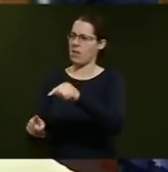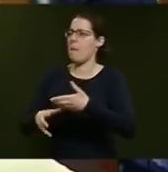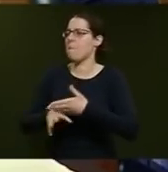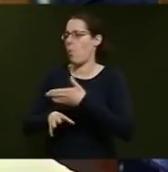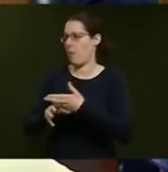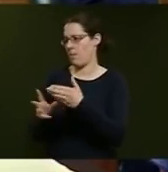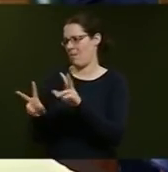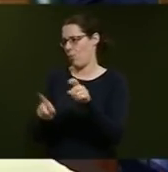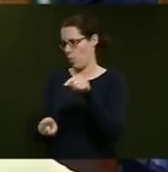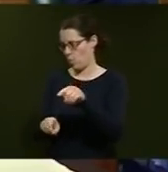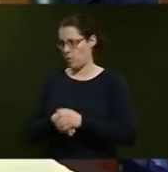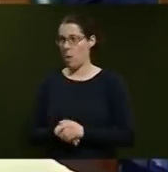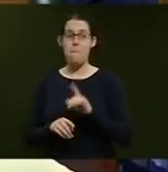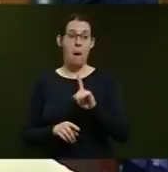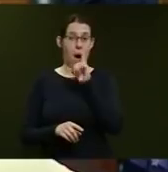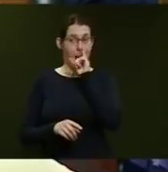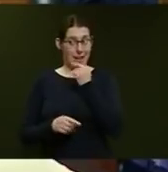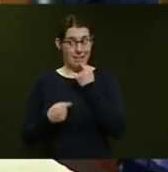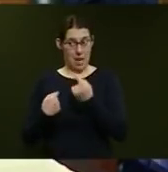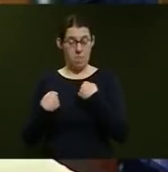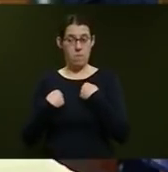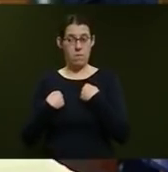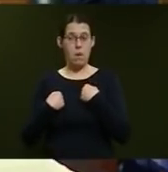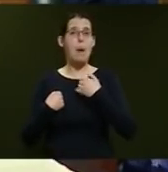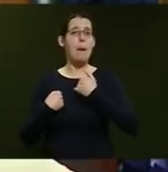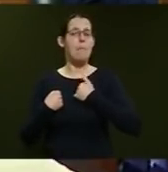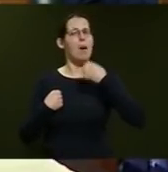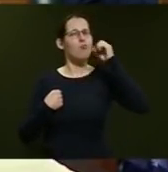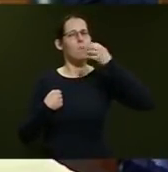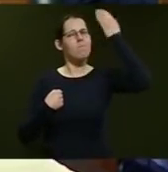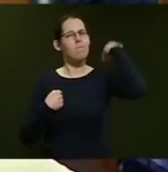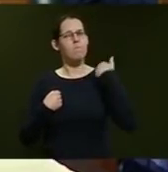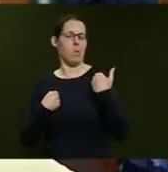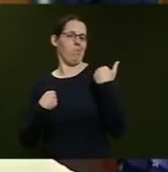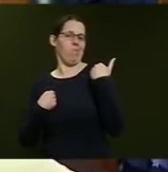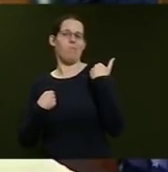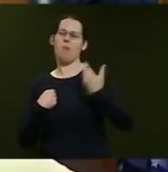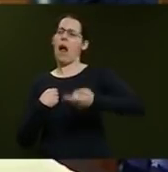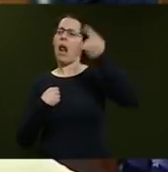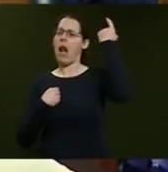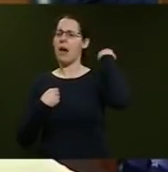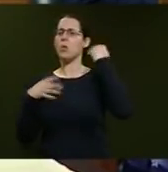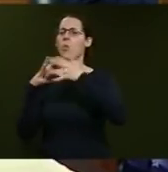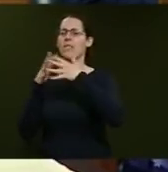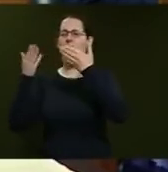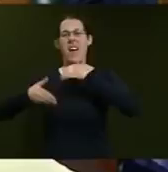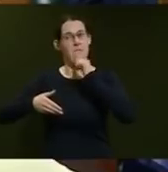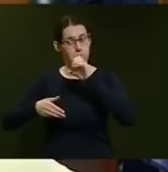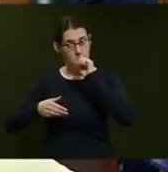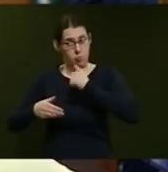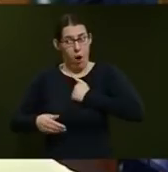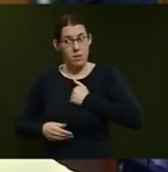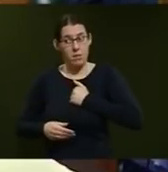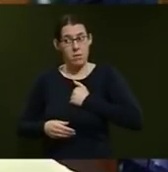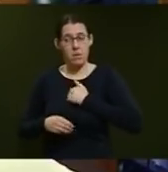say that I was informed my recollection was last Wednesday night, if my memory serves best. of